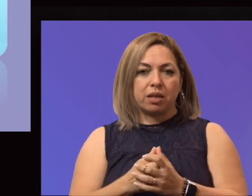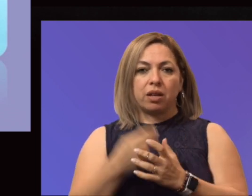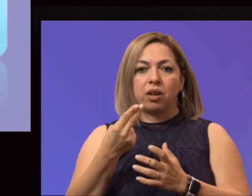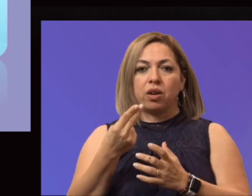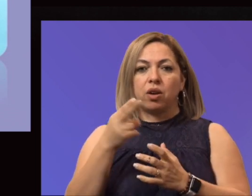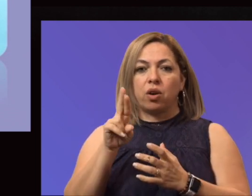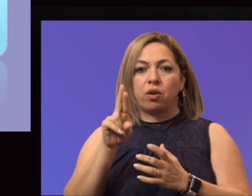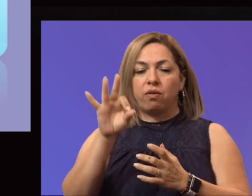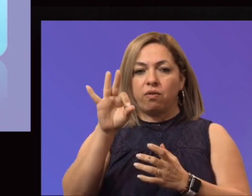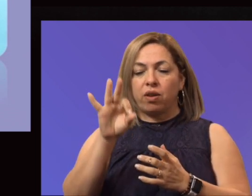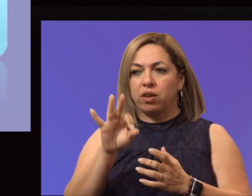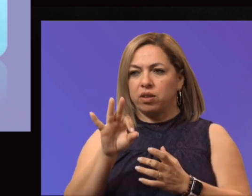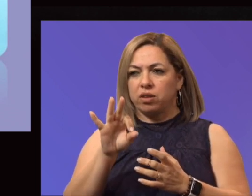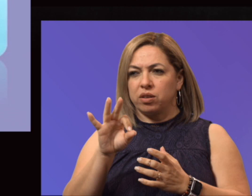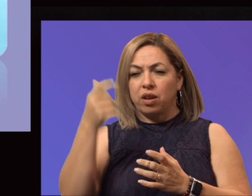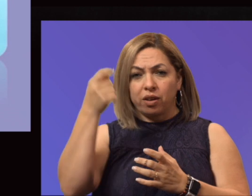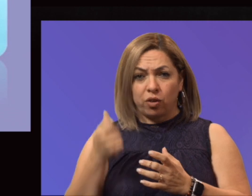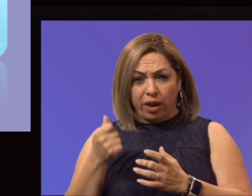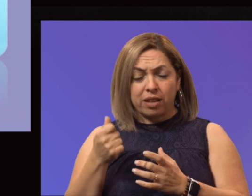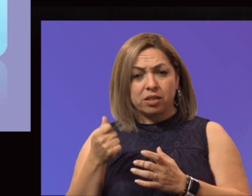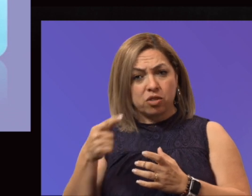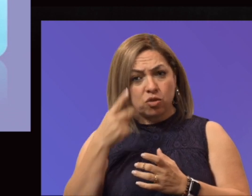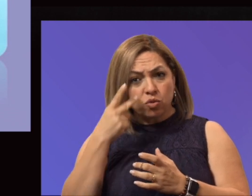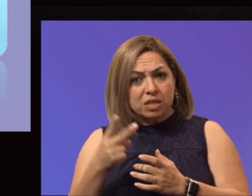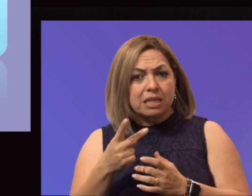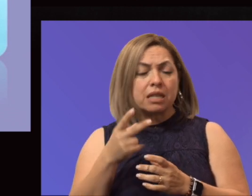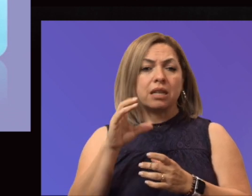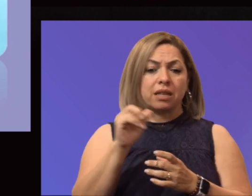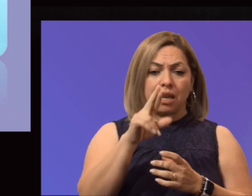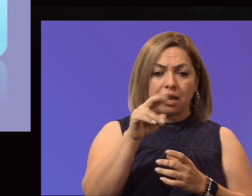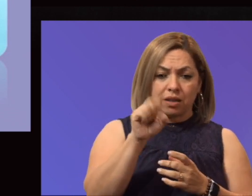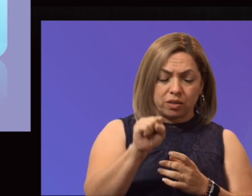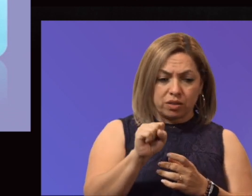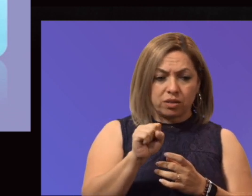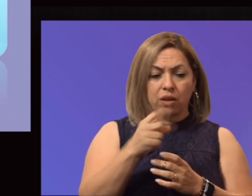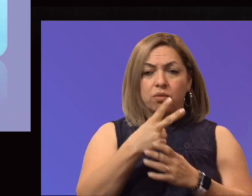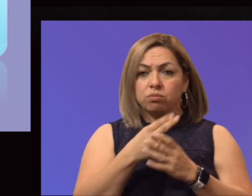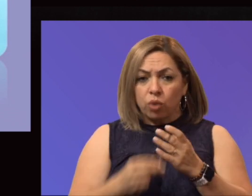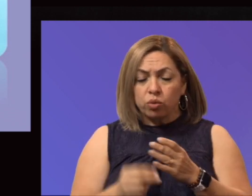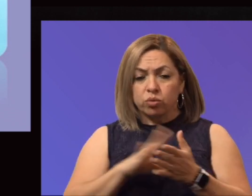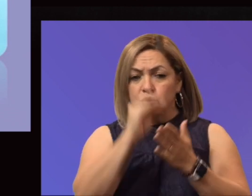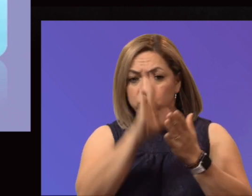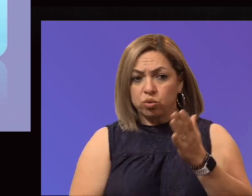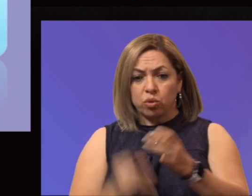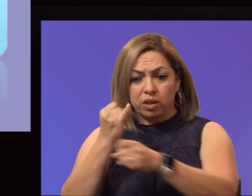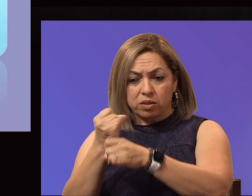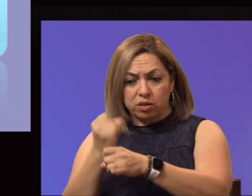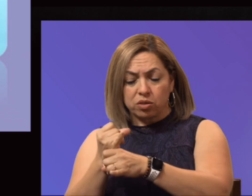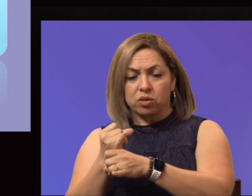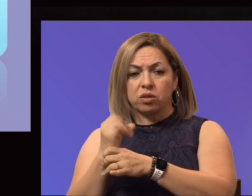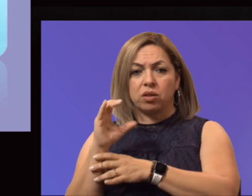see all the different iterations between the CARES, both student and institutional, CARISA, all the